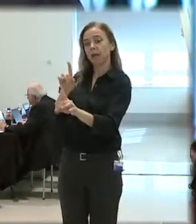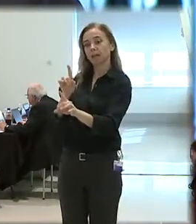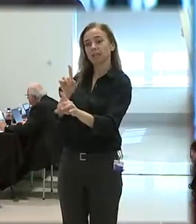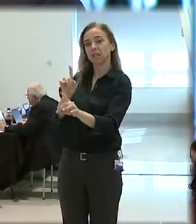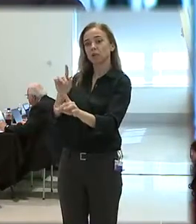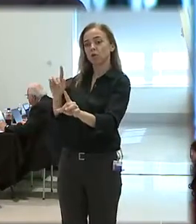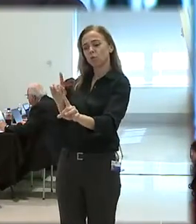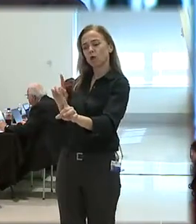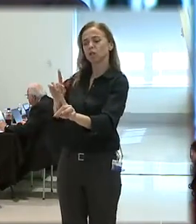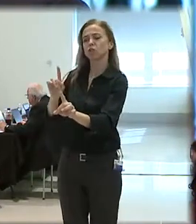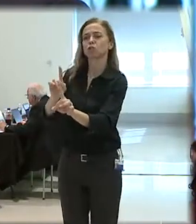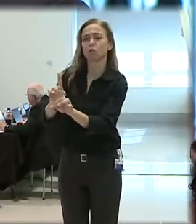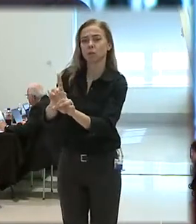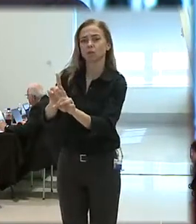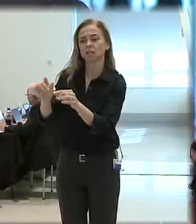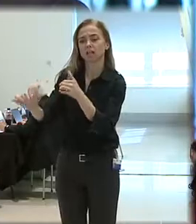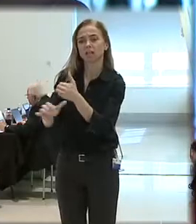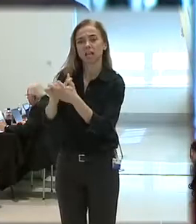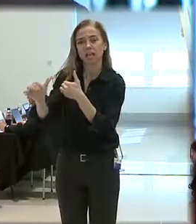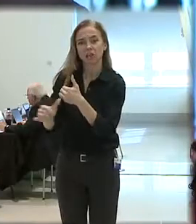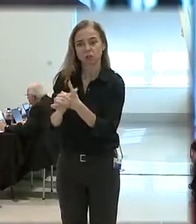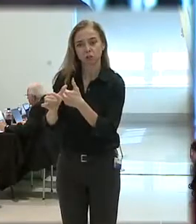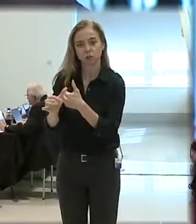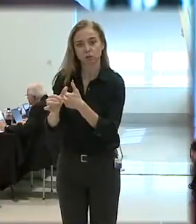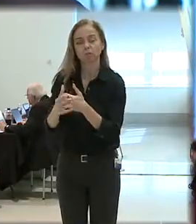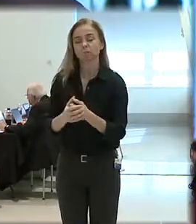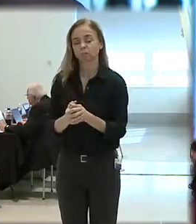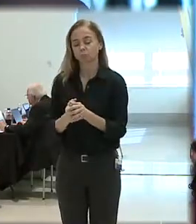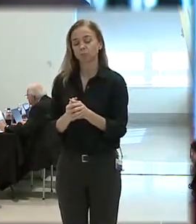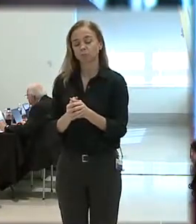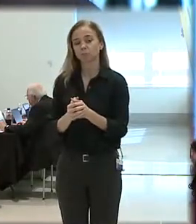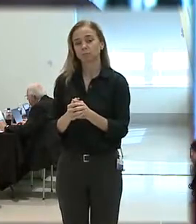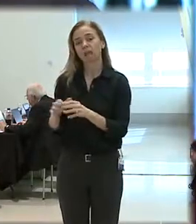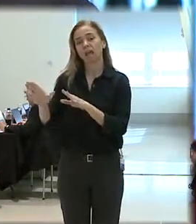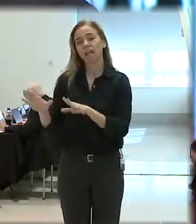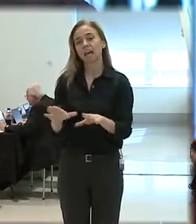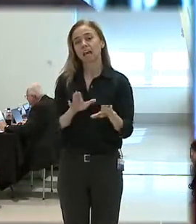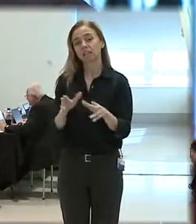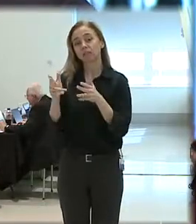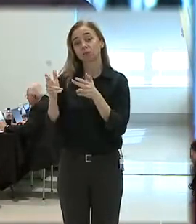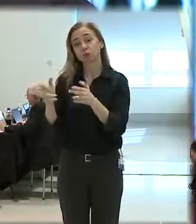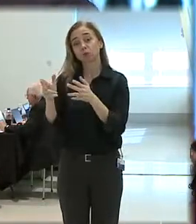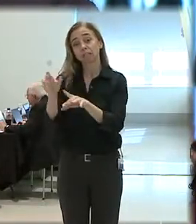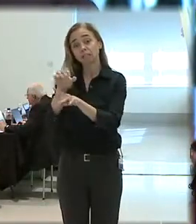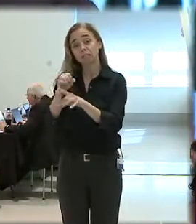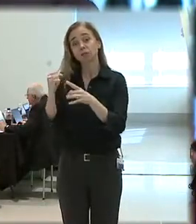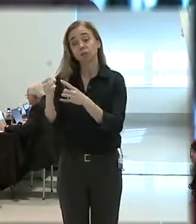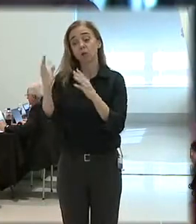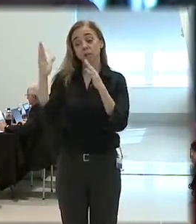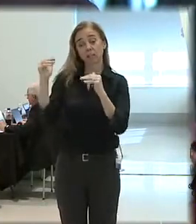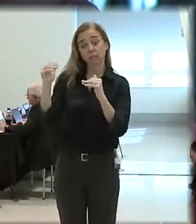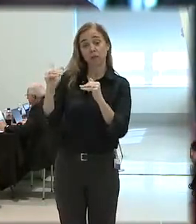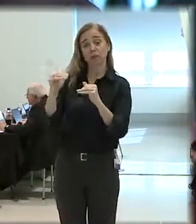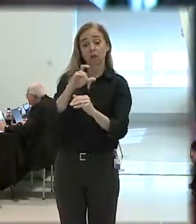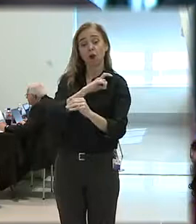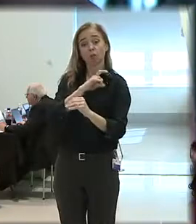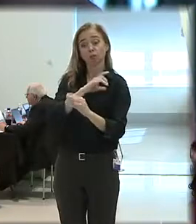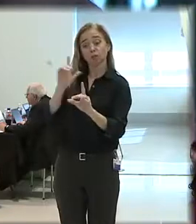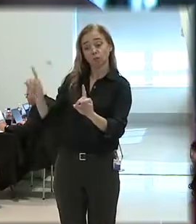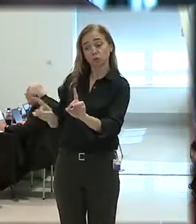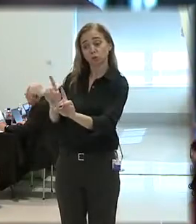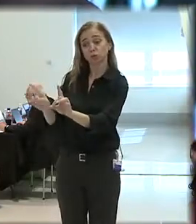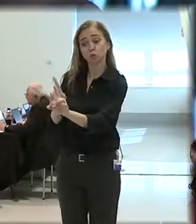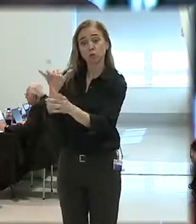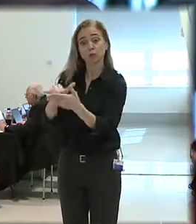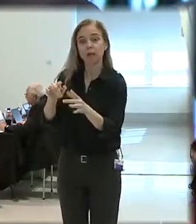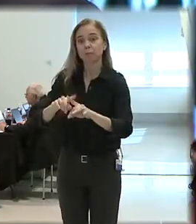toward the dangerous situation everyone else is running from. In active shooter situations, we expect officers to do that. But